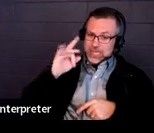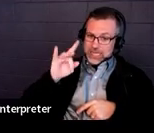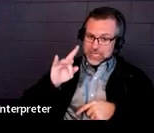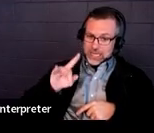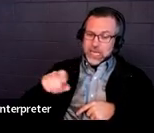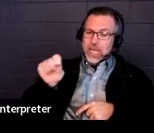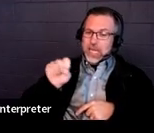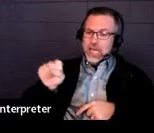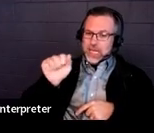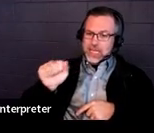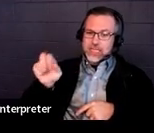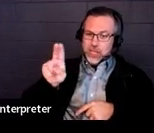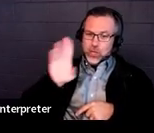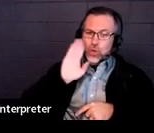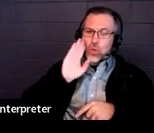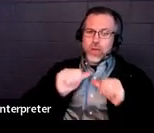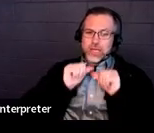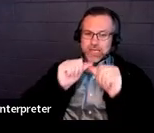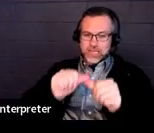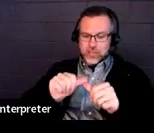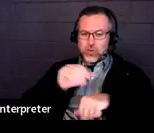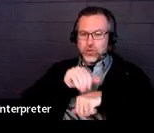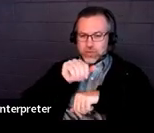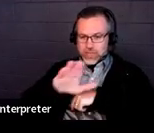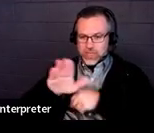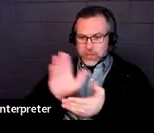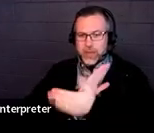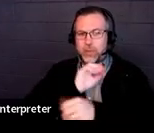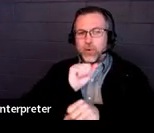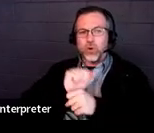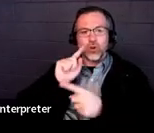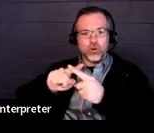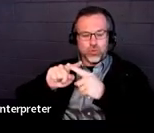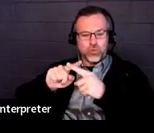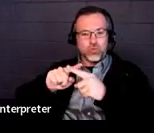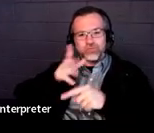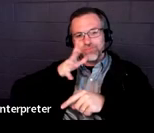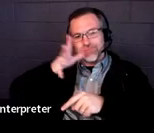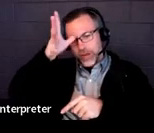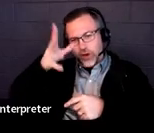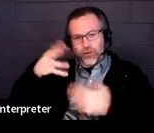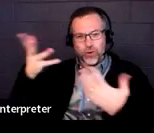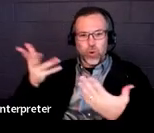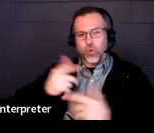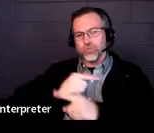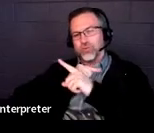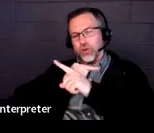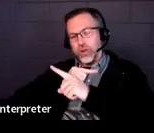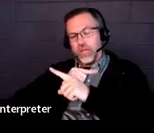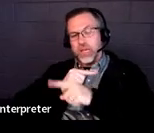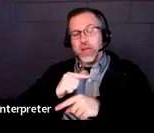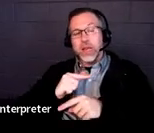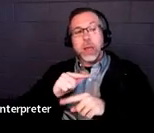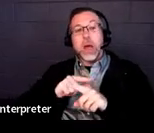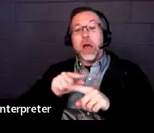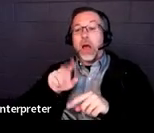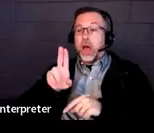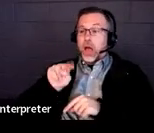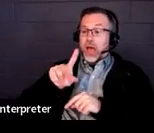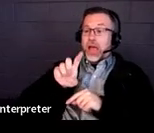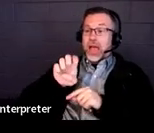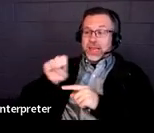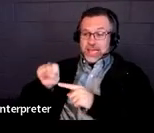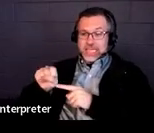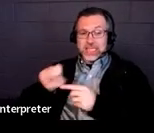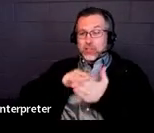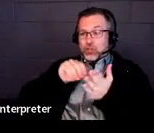to send paperwork to their parent or guardian unless the child asks for them to stop doing that. So that's just a